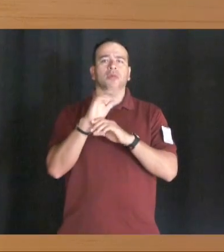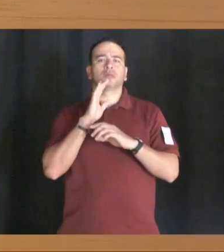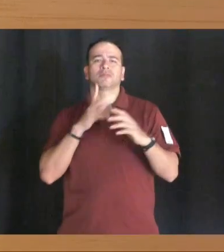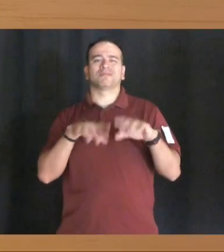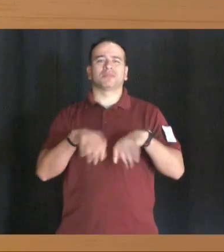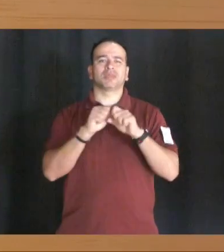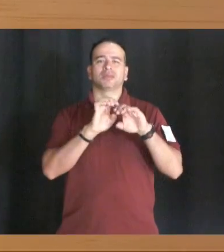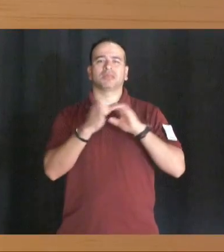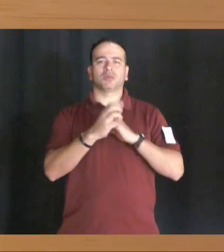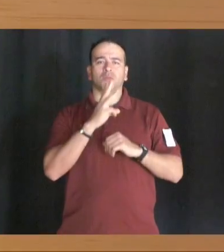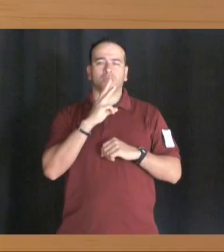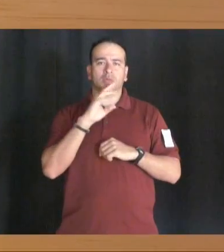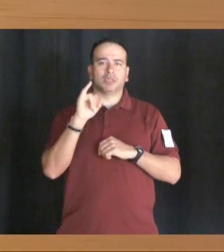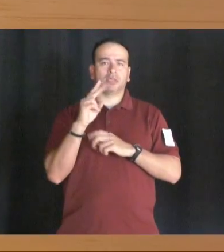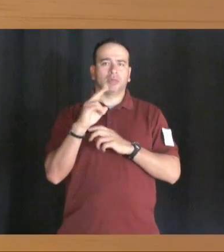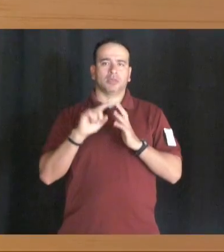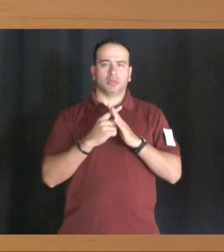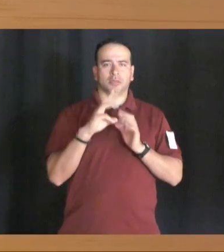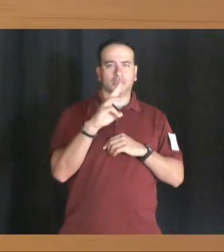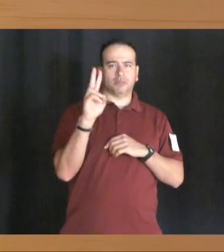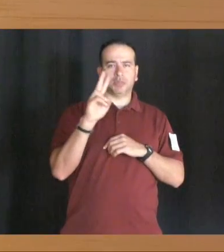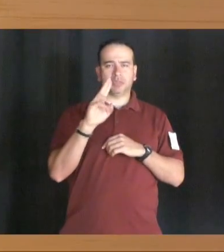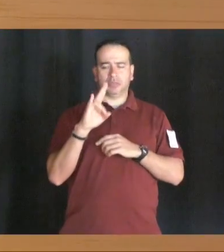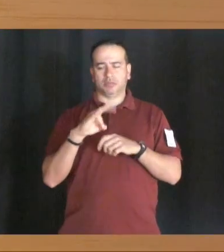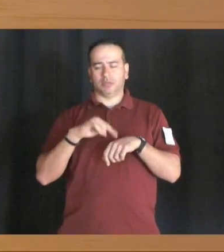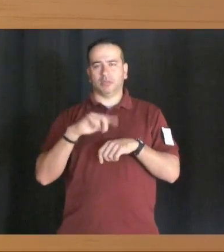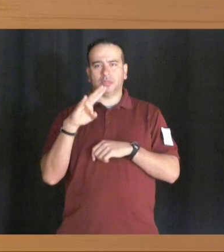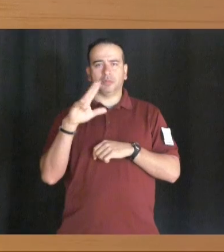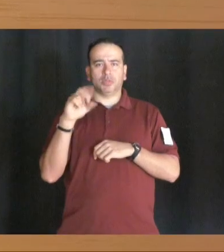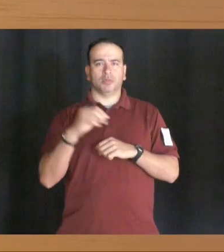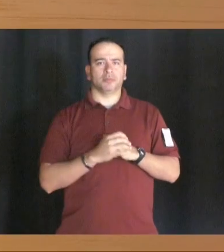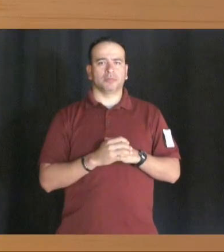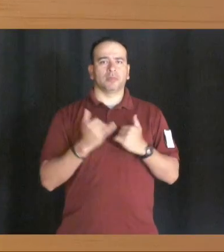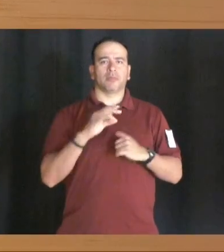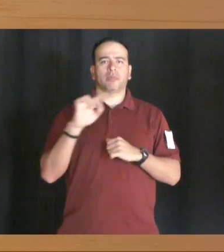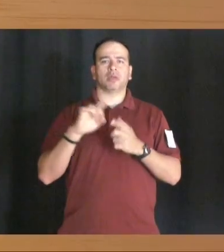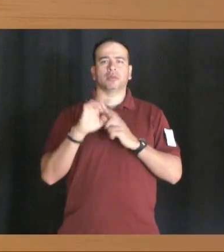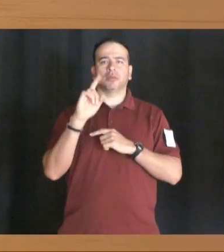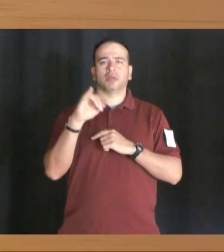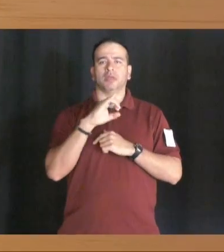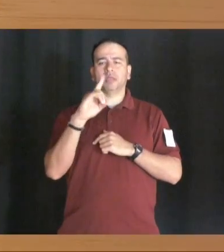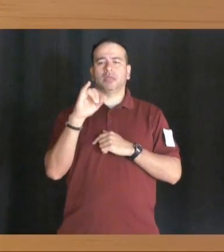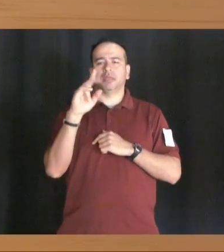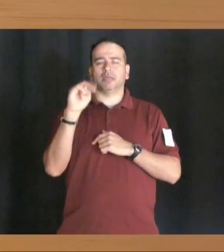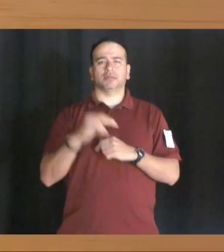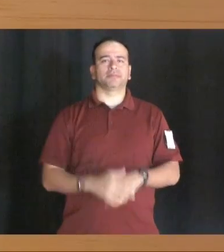on Edgewater. JV starts at 6 and Varsity starts at 7.30. Now back to Eli and Dylan.